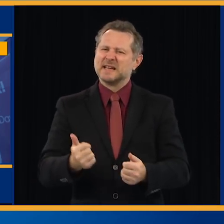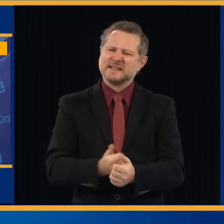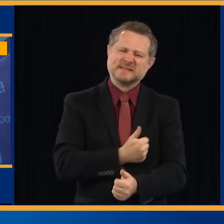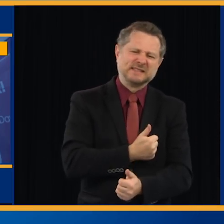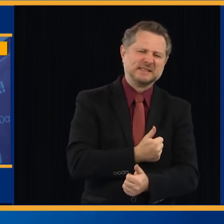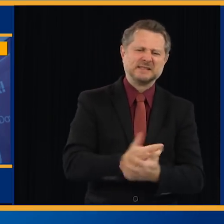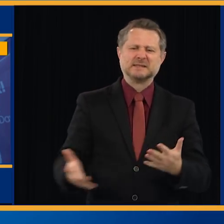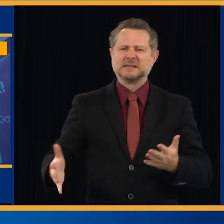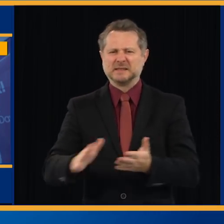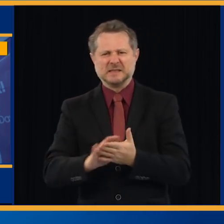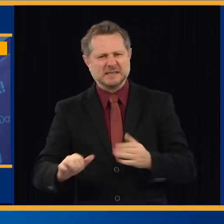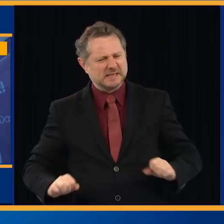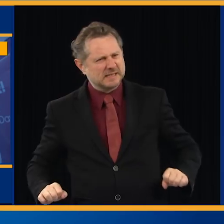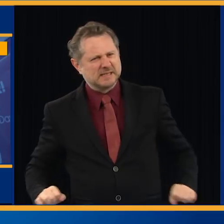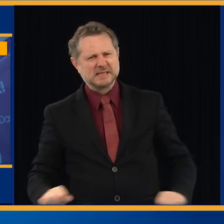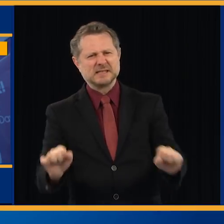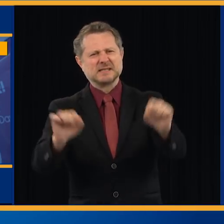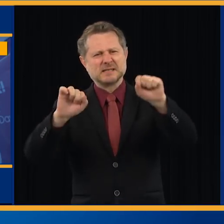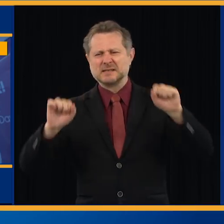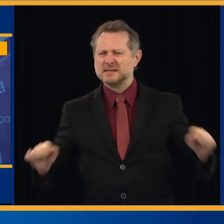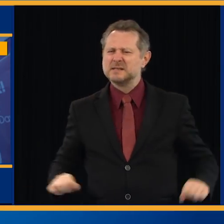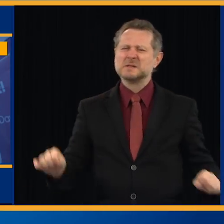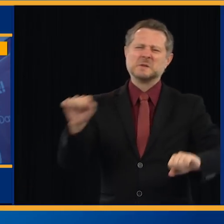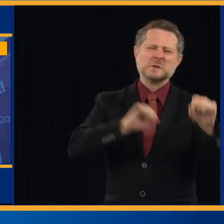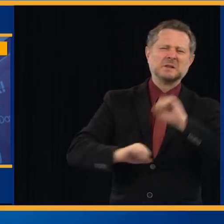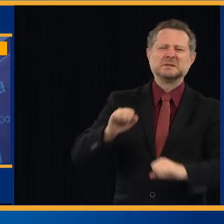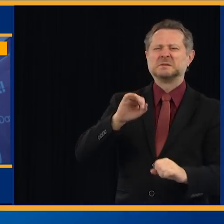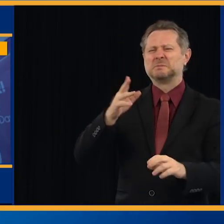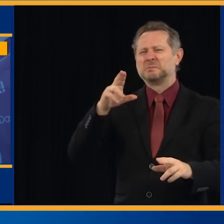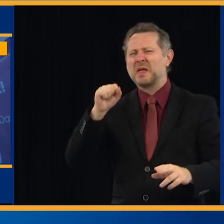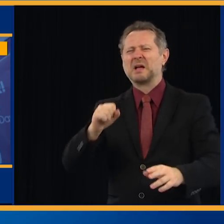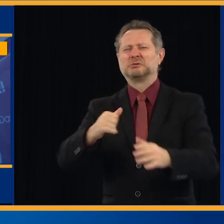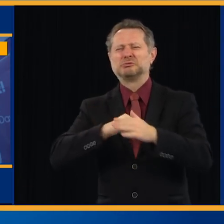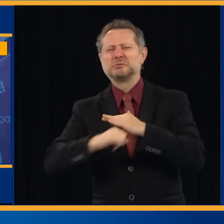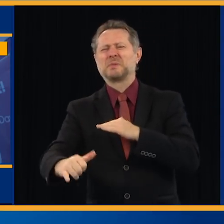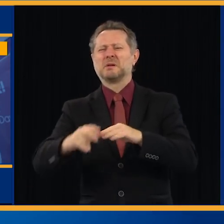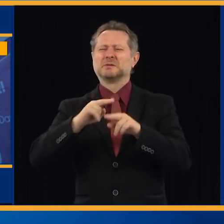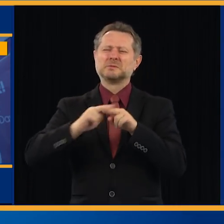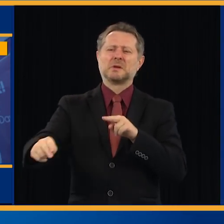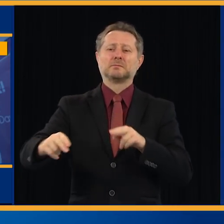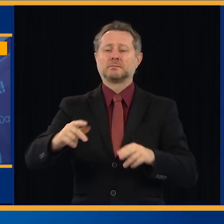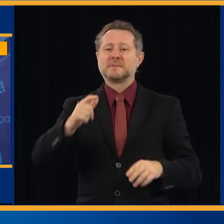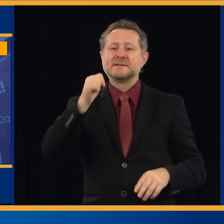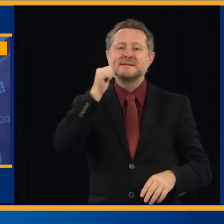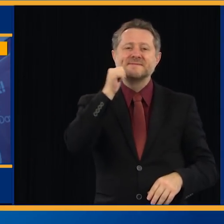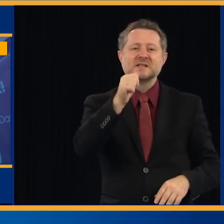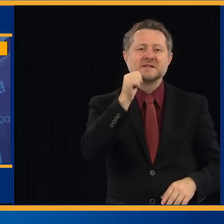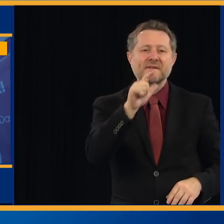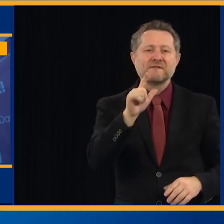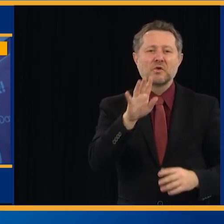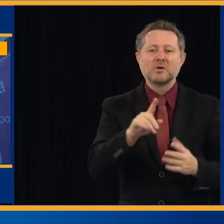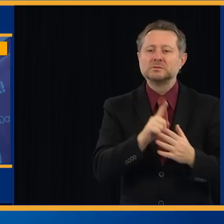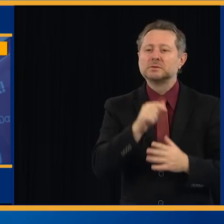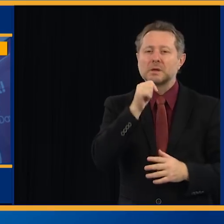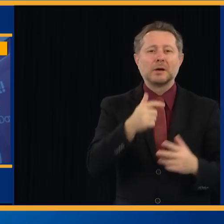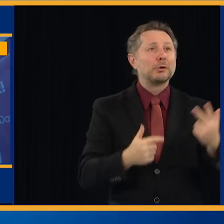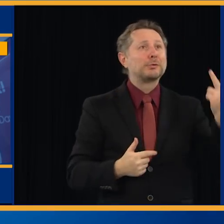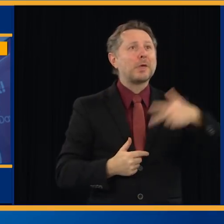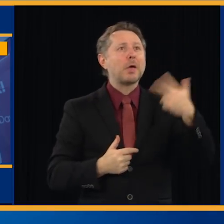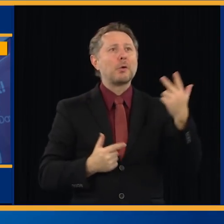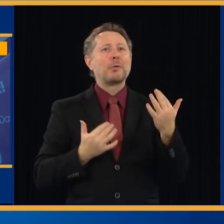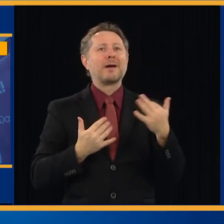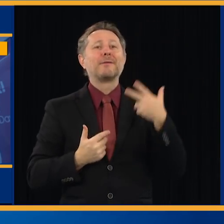disinfect those trucks, those buses and trains every 24 hours. Why?